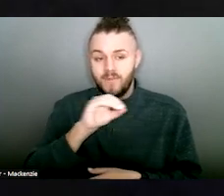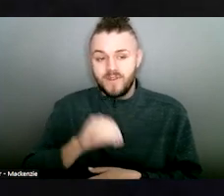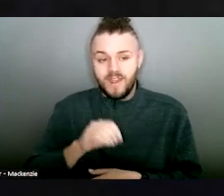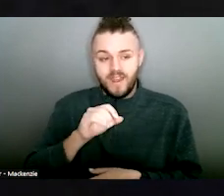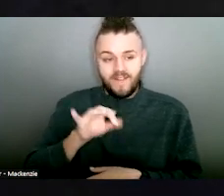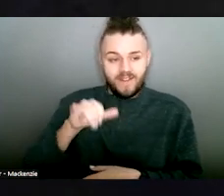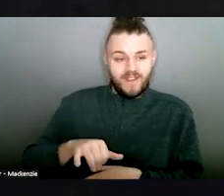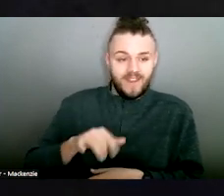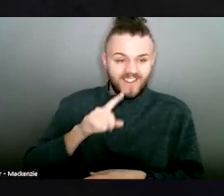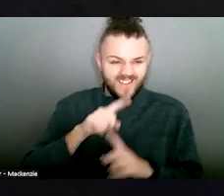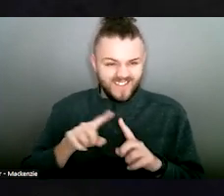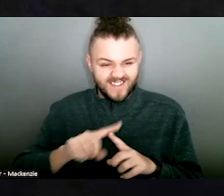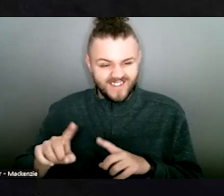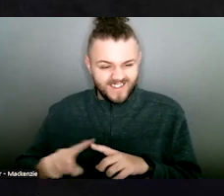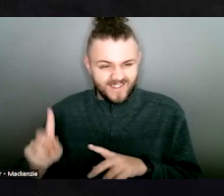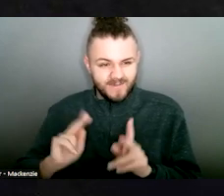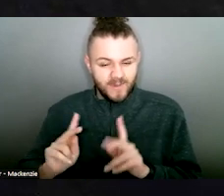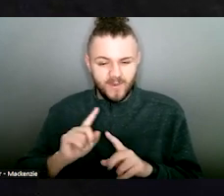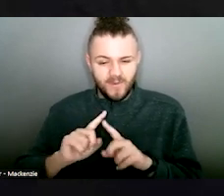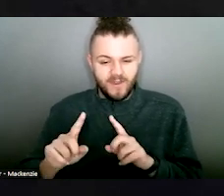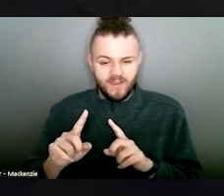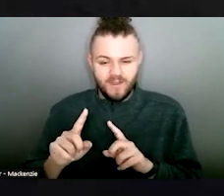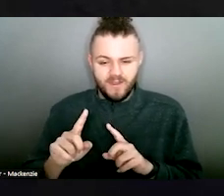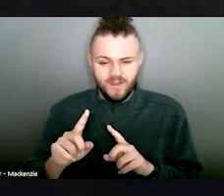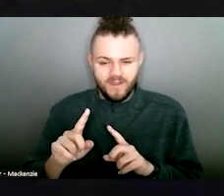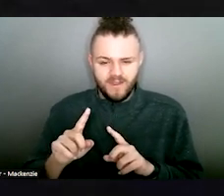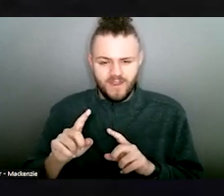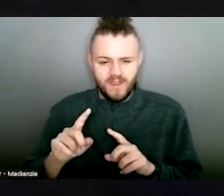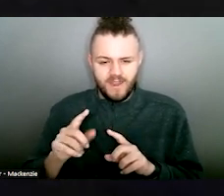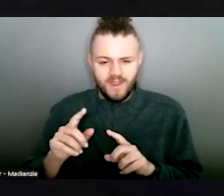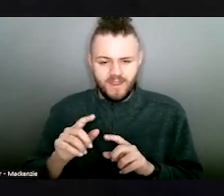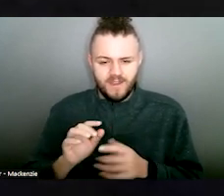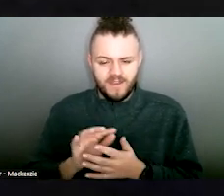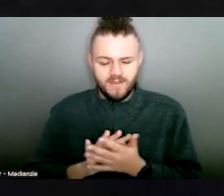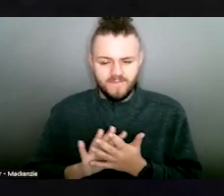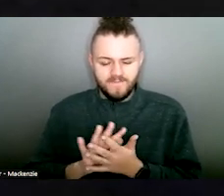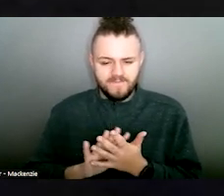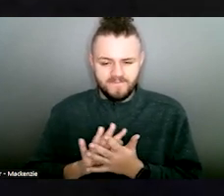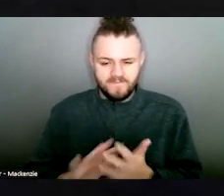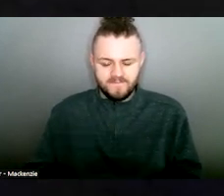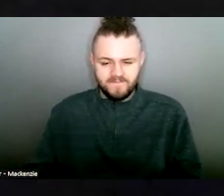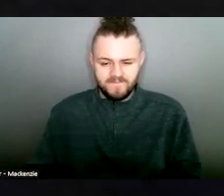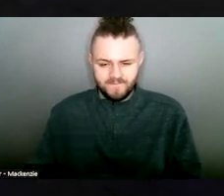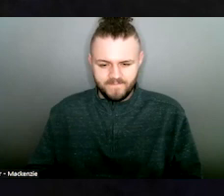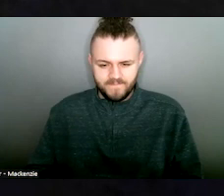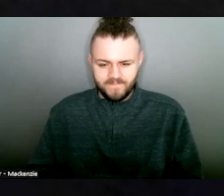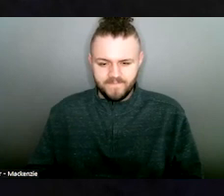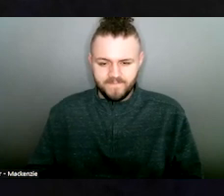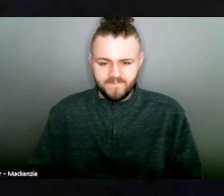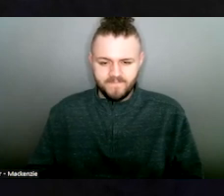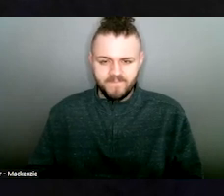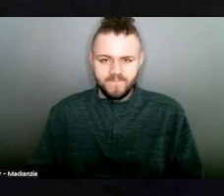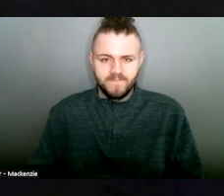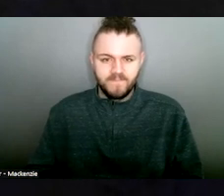enacting surveys said their abusers disrupted their ability to work. 53% of those said they lost their jobs because of the